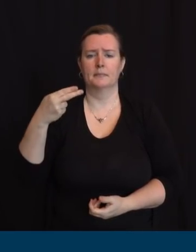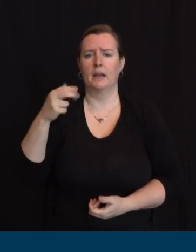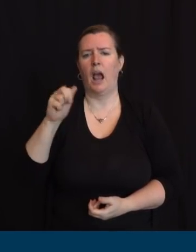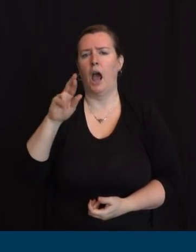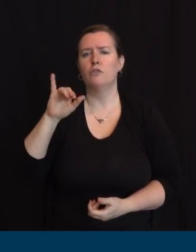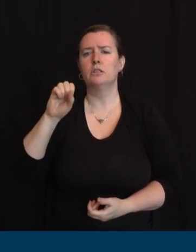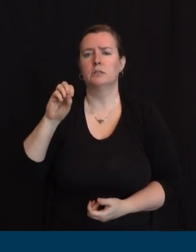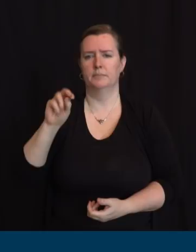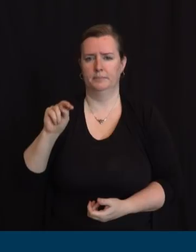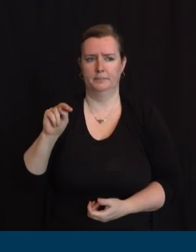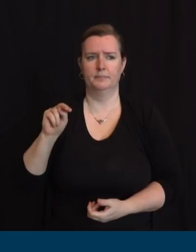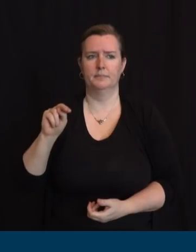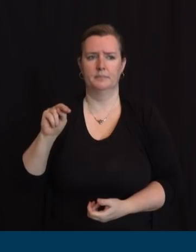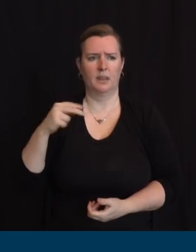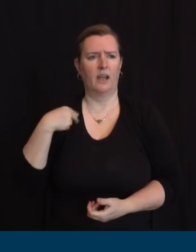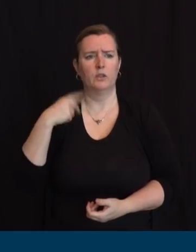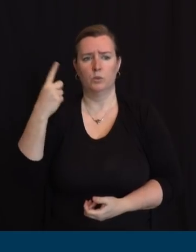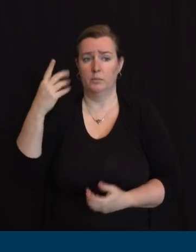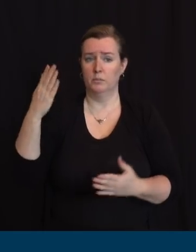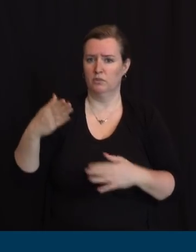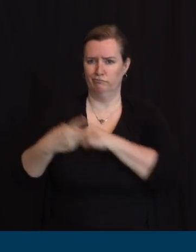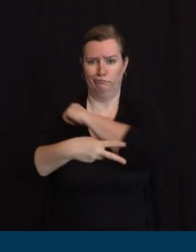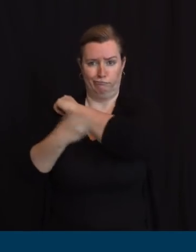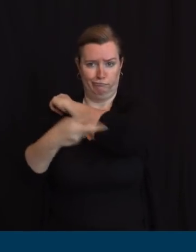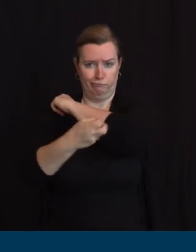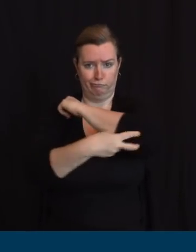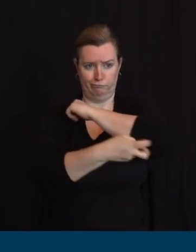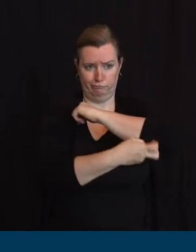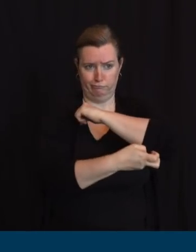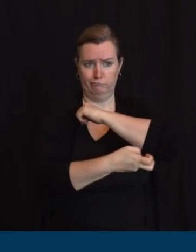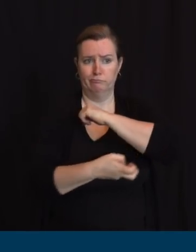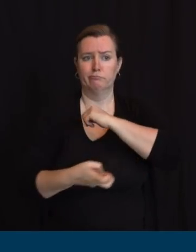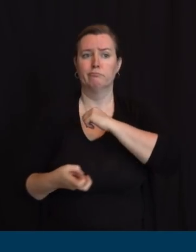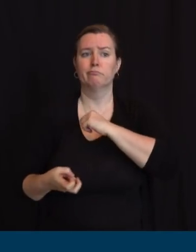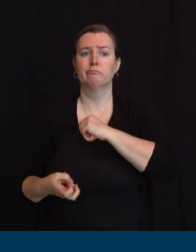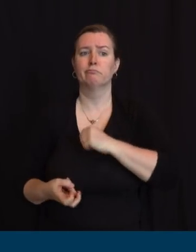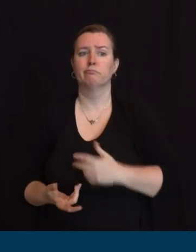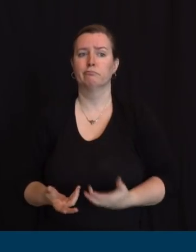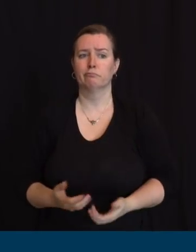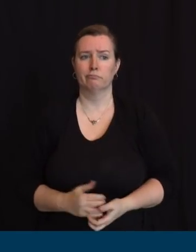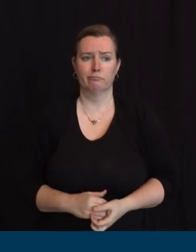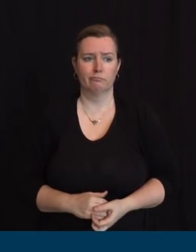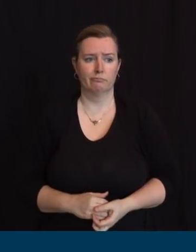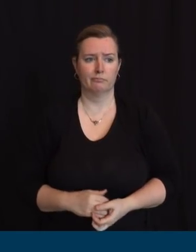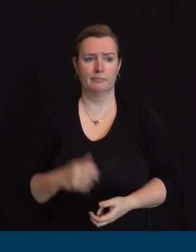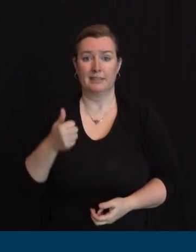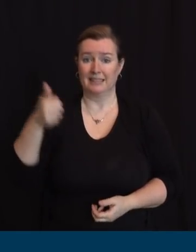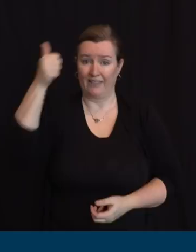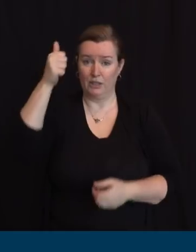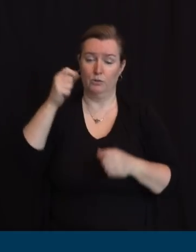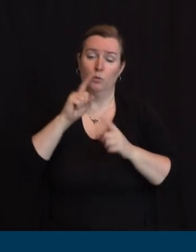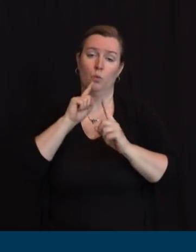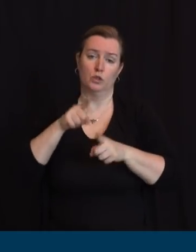-violation. In Stockholm, a subject was arrested and coughed in the direction of the